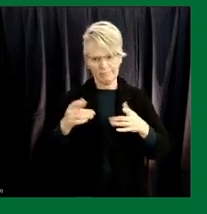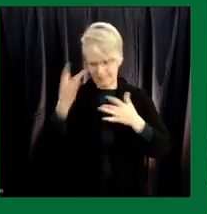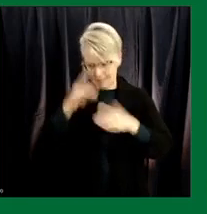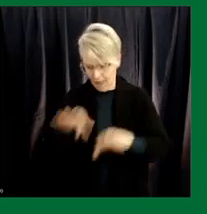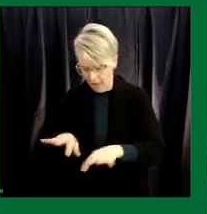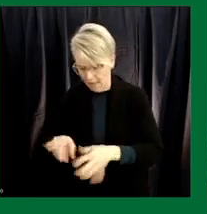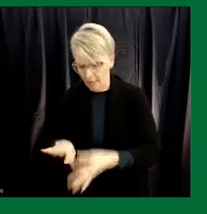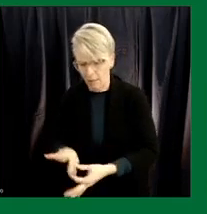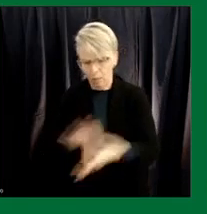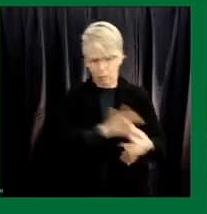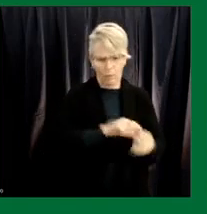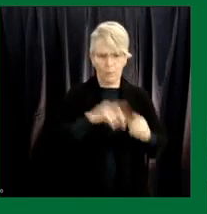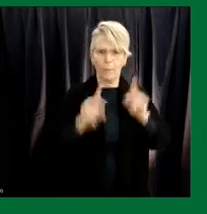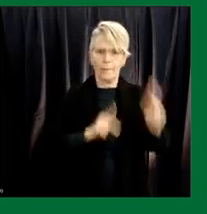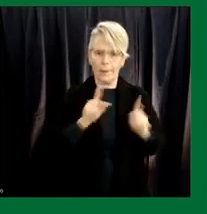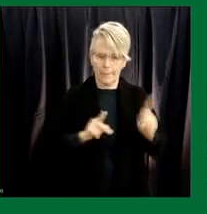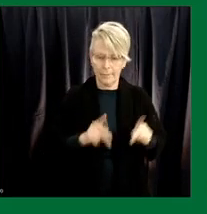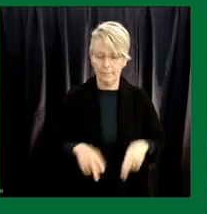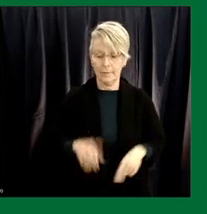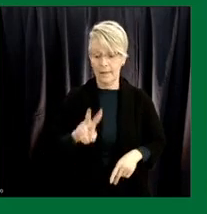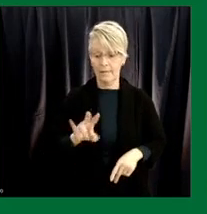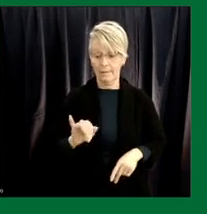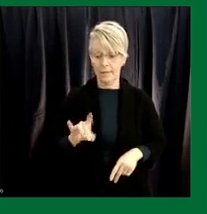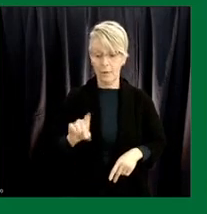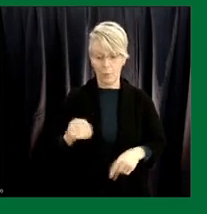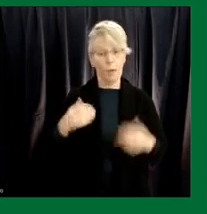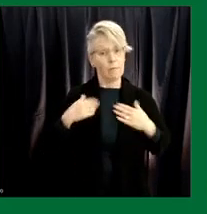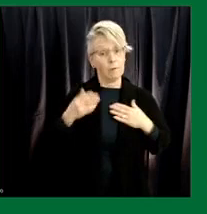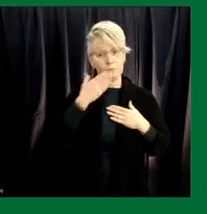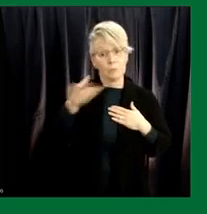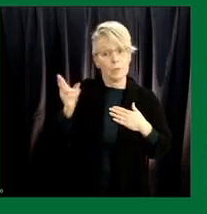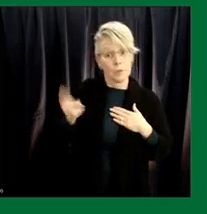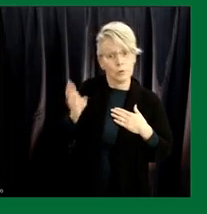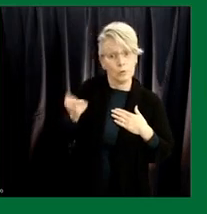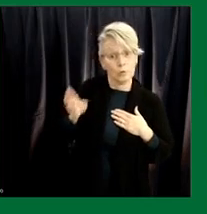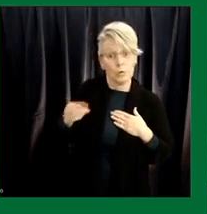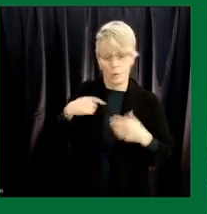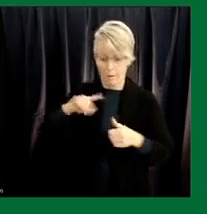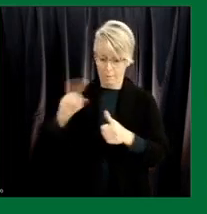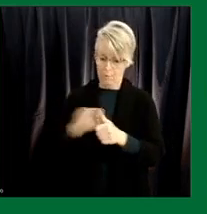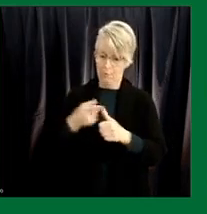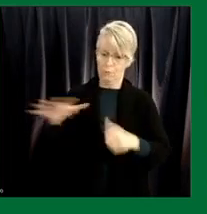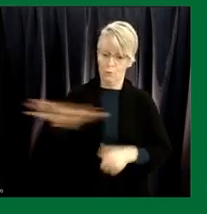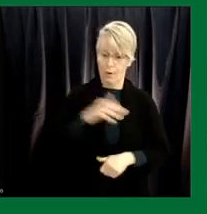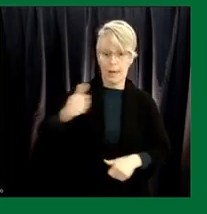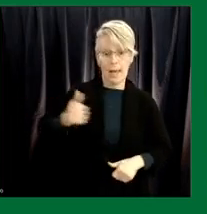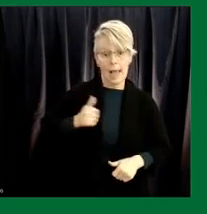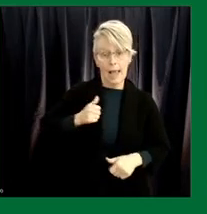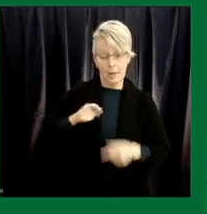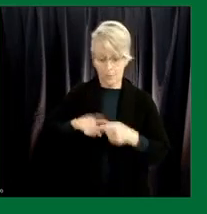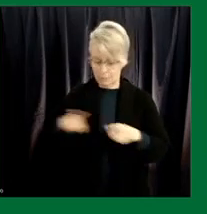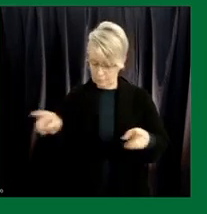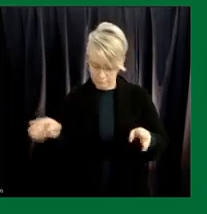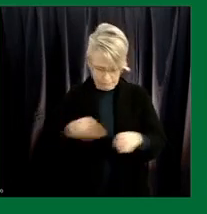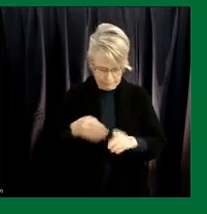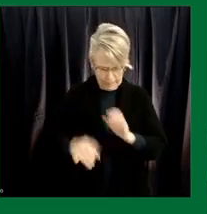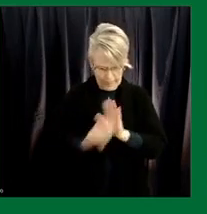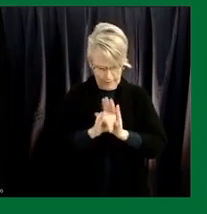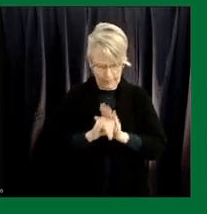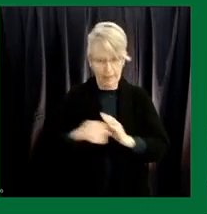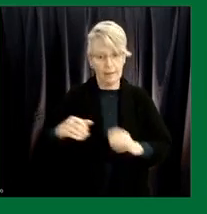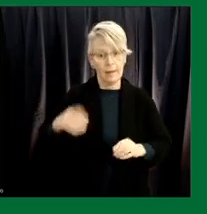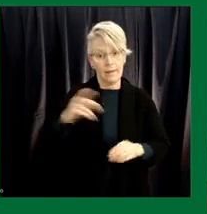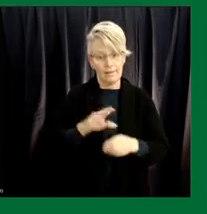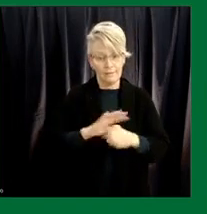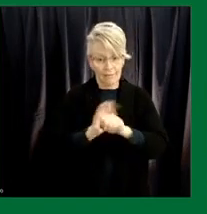essentially. Envito has a bit of a track record. As you know we were the first in Canada to isolate the virus, we were the first in Canada